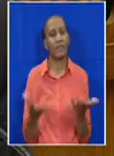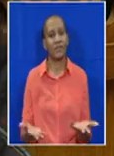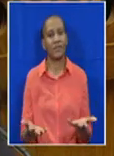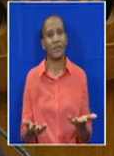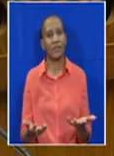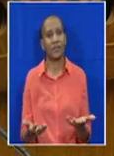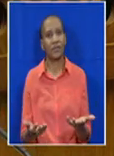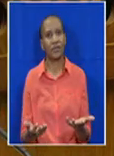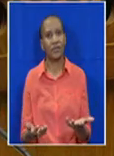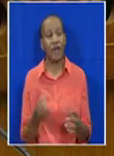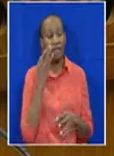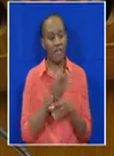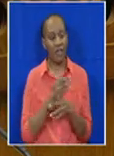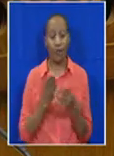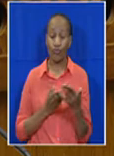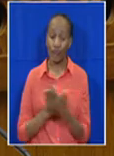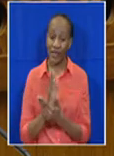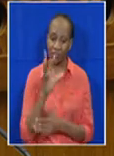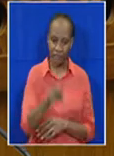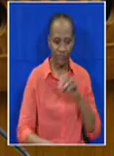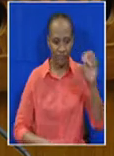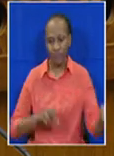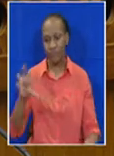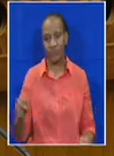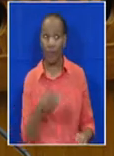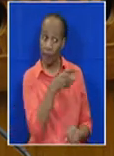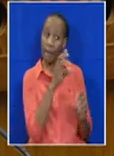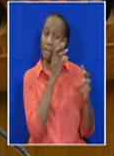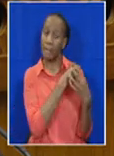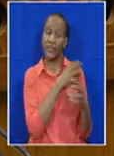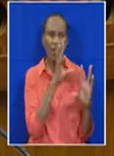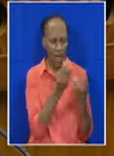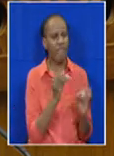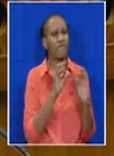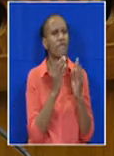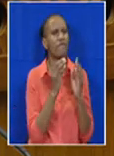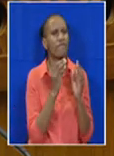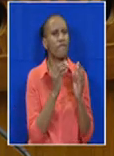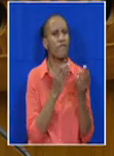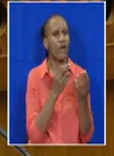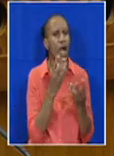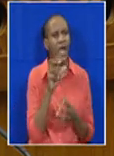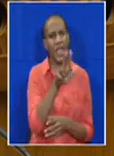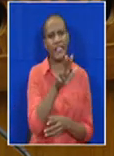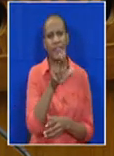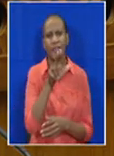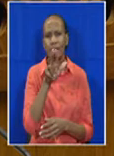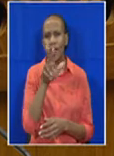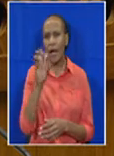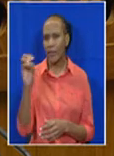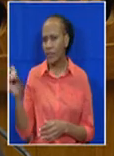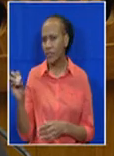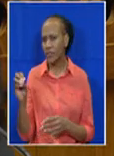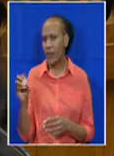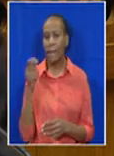By taking away rights to fish, the minister has, with a stroke of his pen, sentenced 800 fishermen and women in the sector